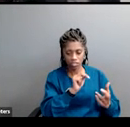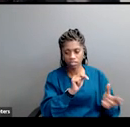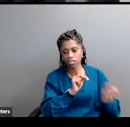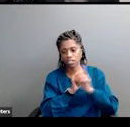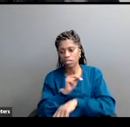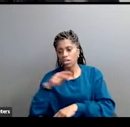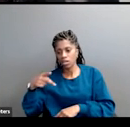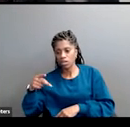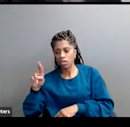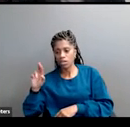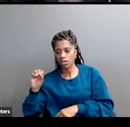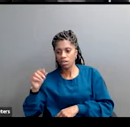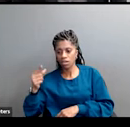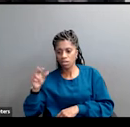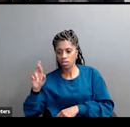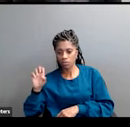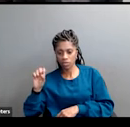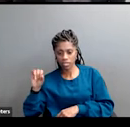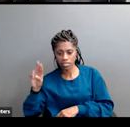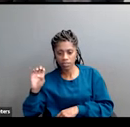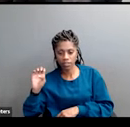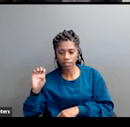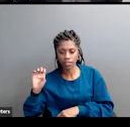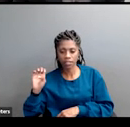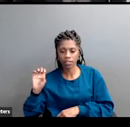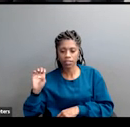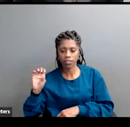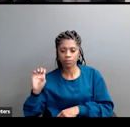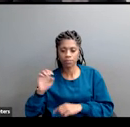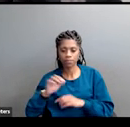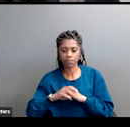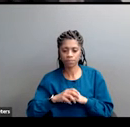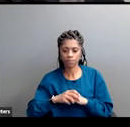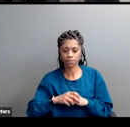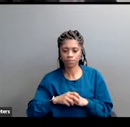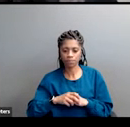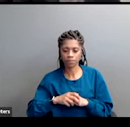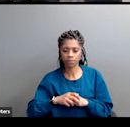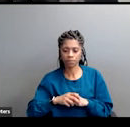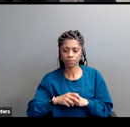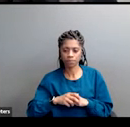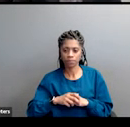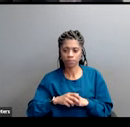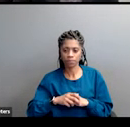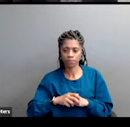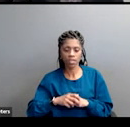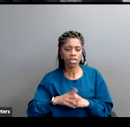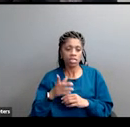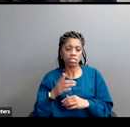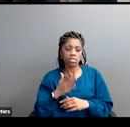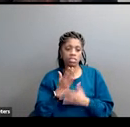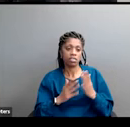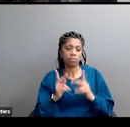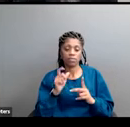These folks, the 60% in the middle, they are not in a considered middle. They are not